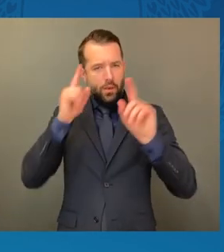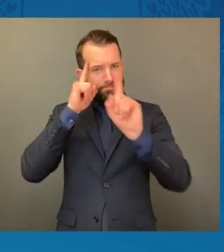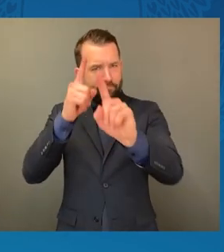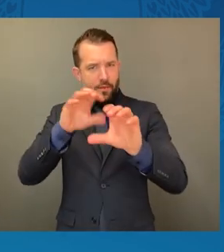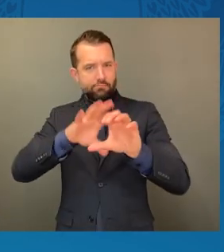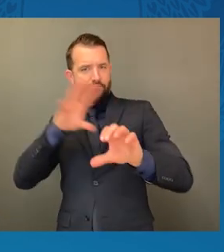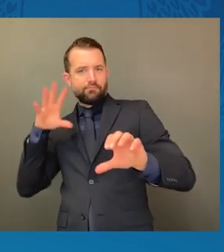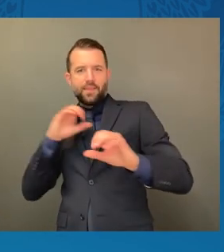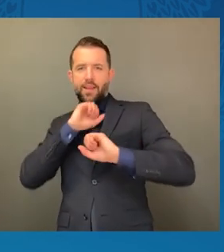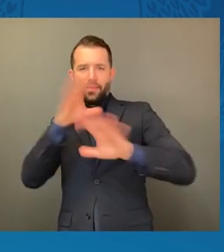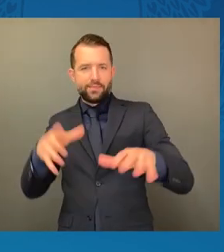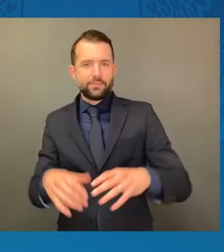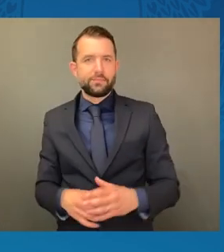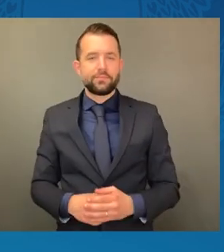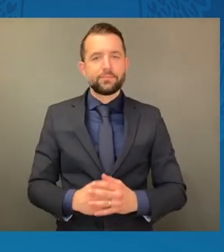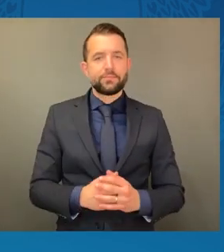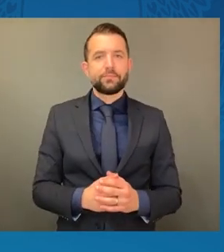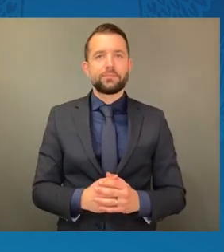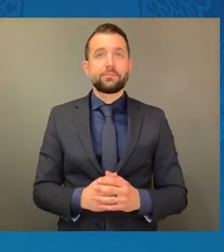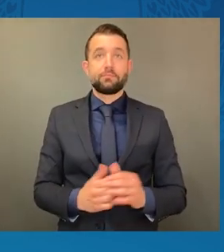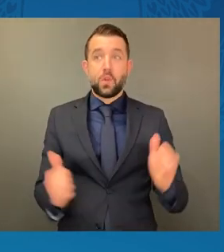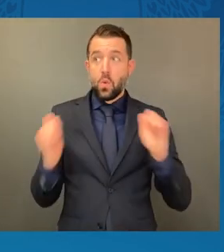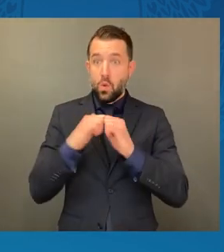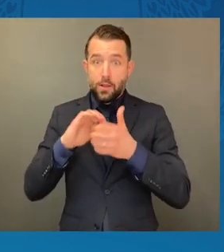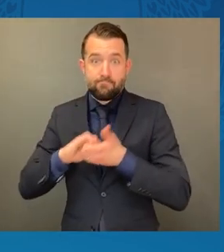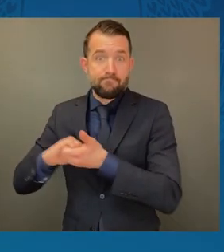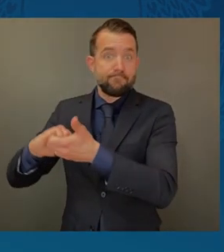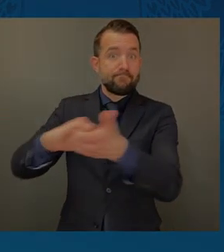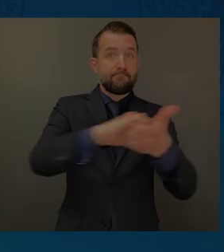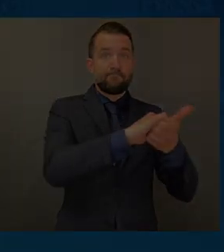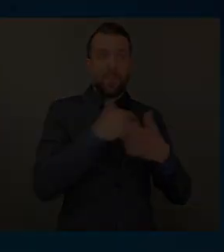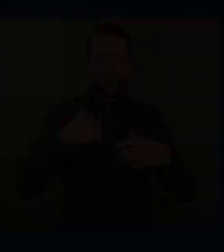together, all of us, is working to make that possibility a reality.